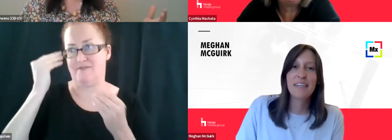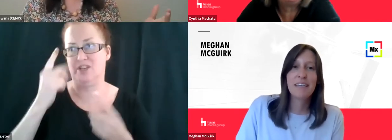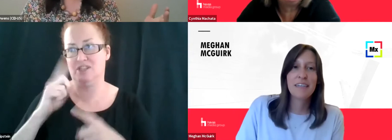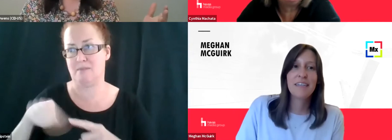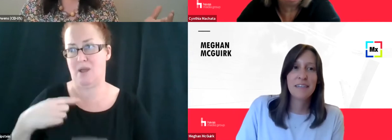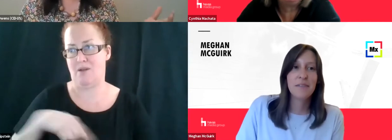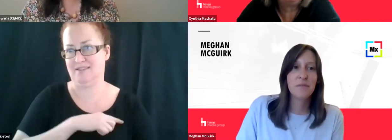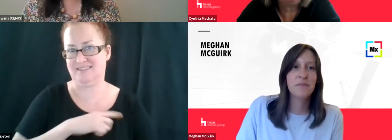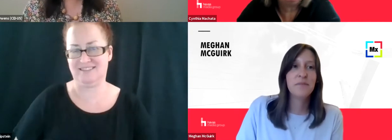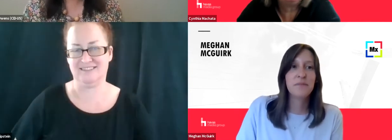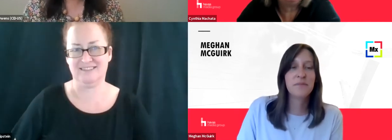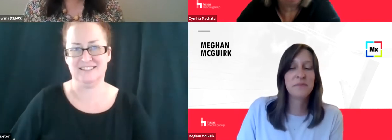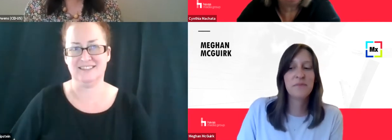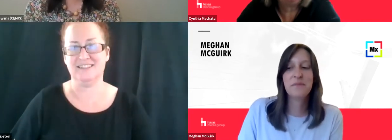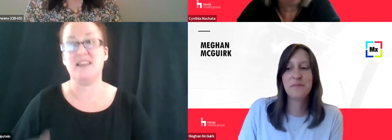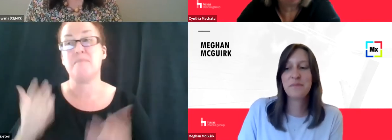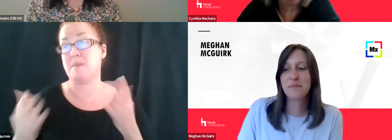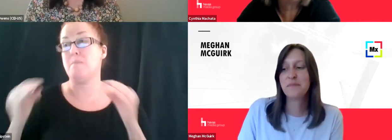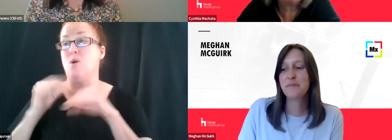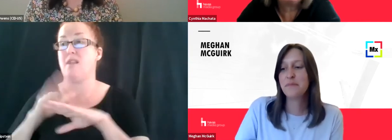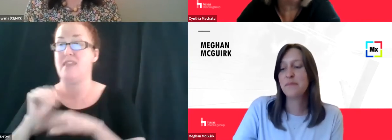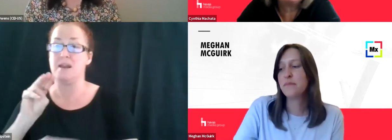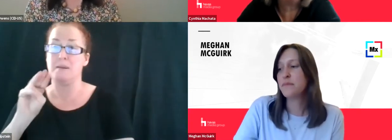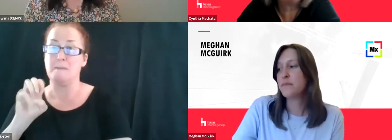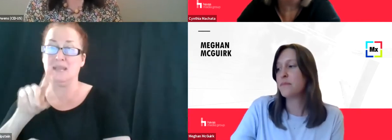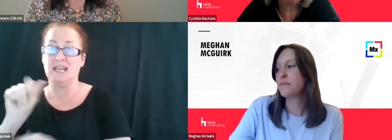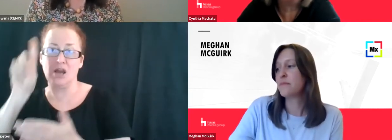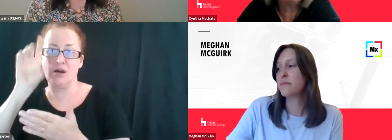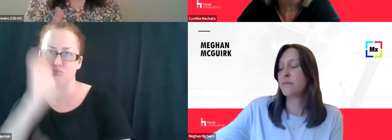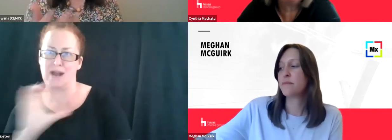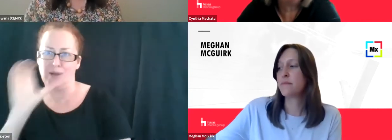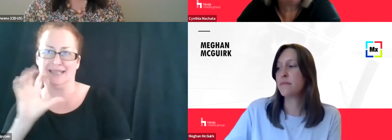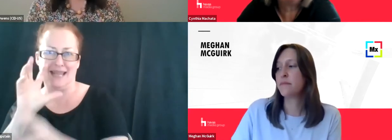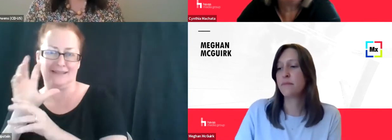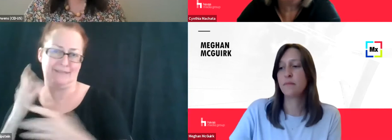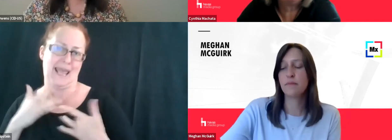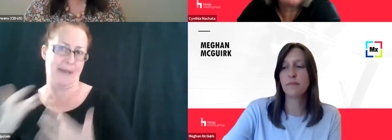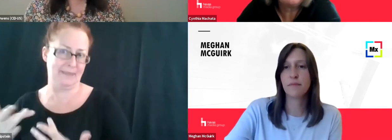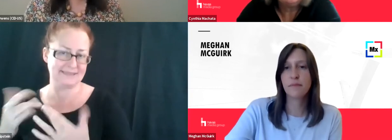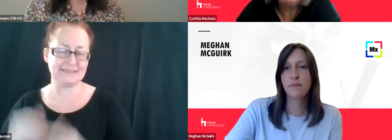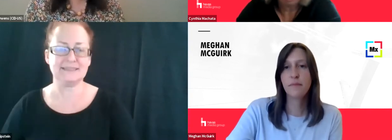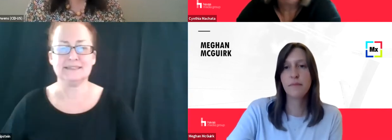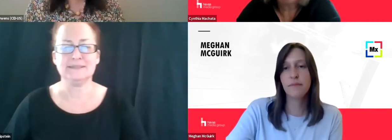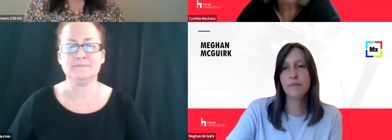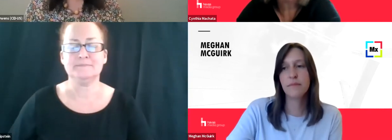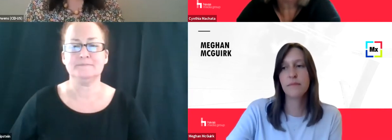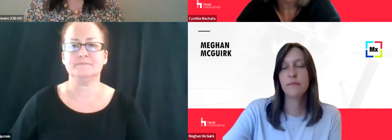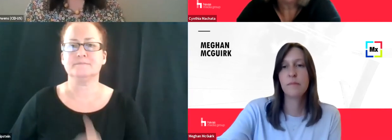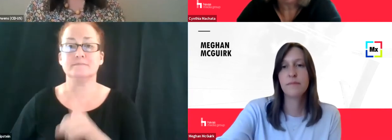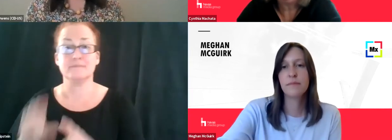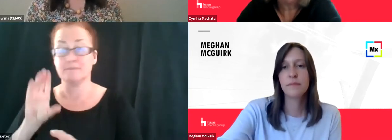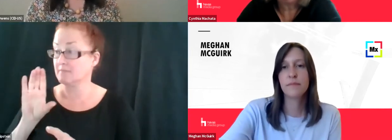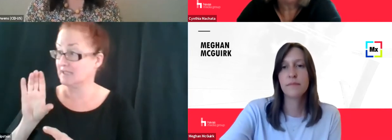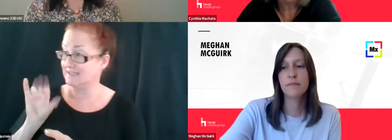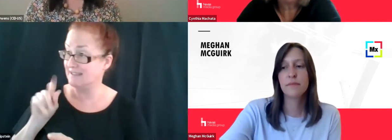you know, maybe our browsing habits on a certain website. So yeah, Cynthia, you wanted to add something? Yeah, no, I was going to